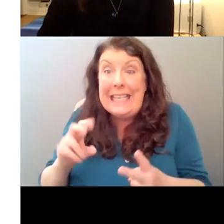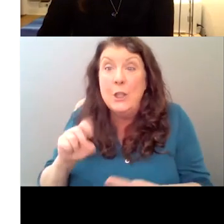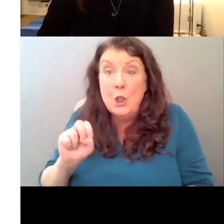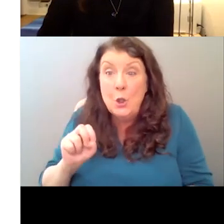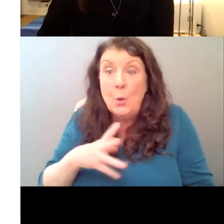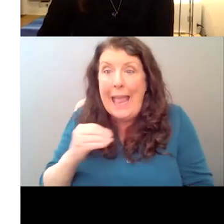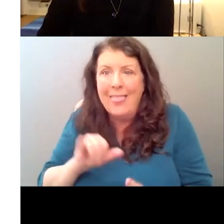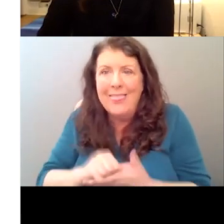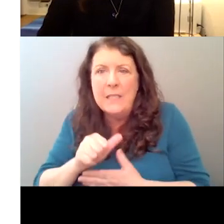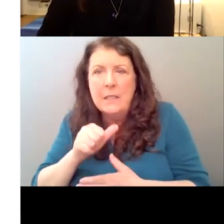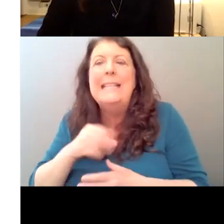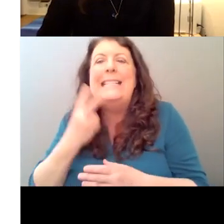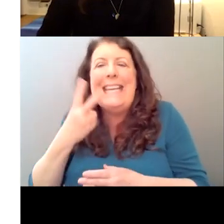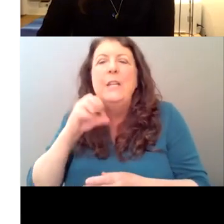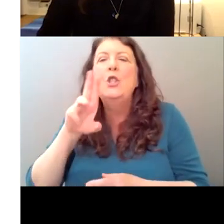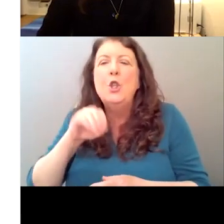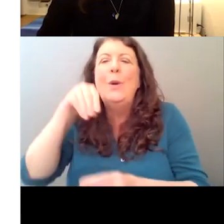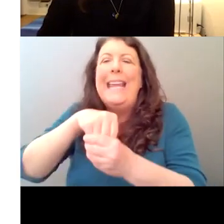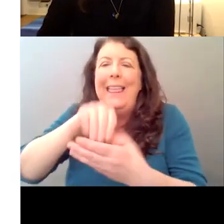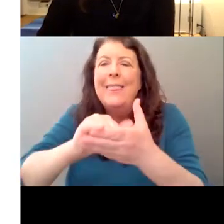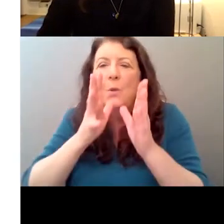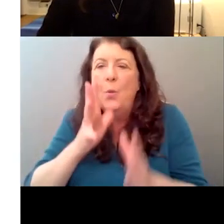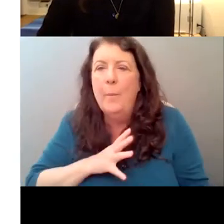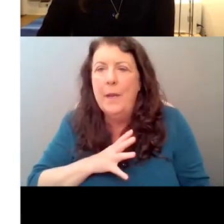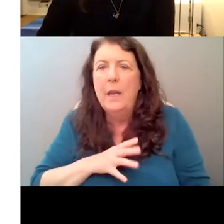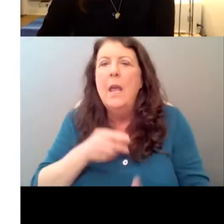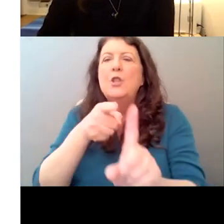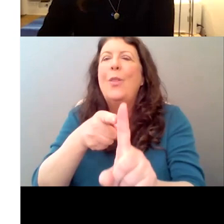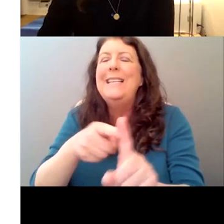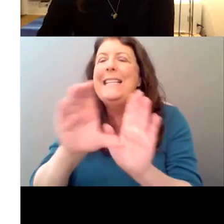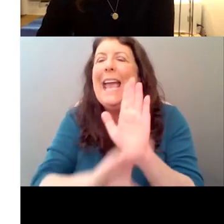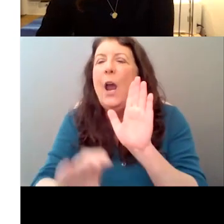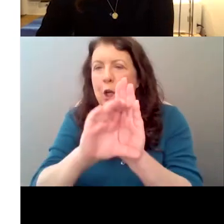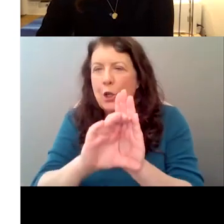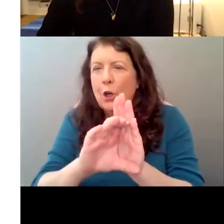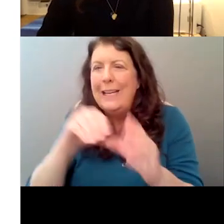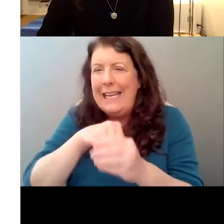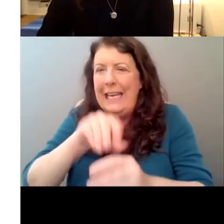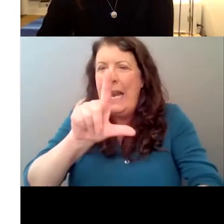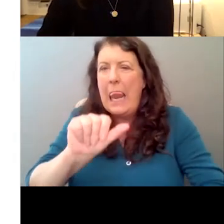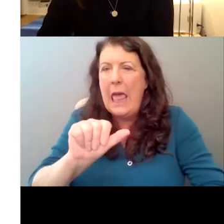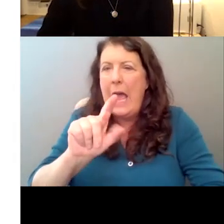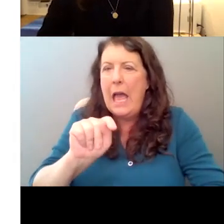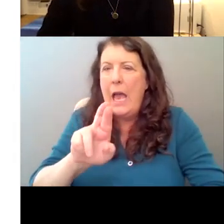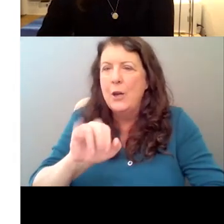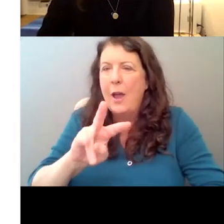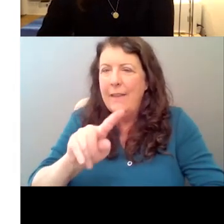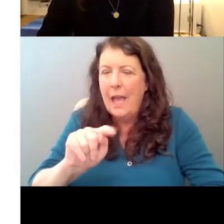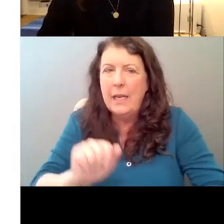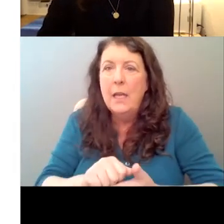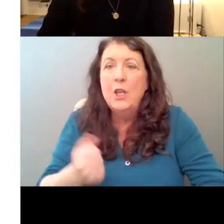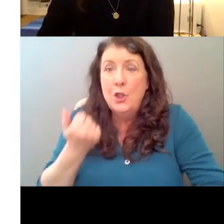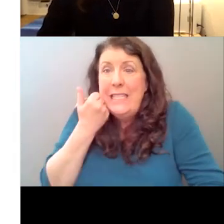uh, guess Violetta as this courtesan, she represents, I mean, she's a, she's a Salonista, like she's a party girl